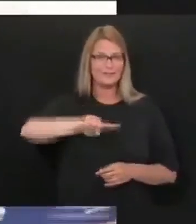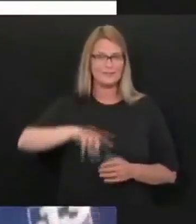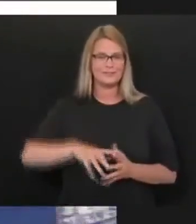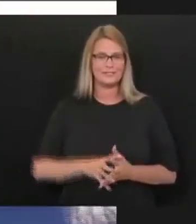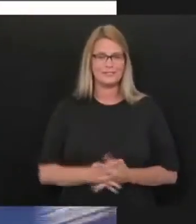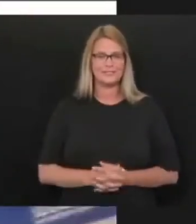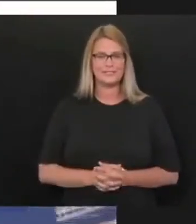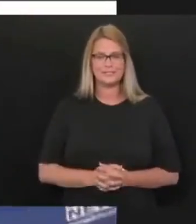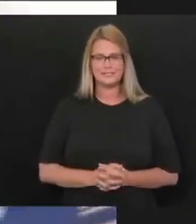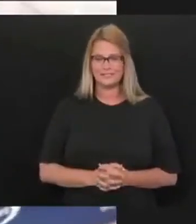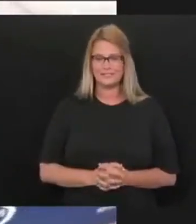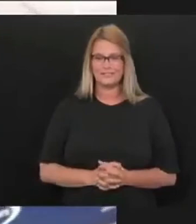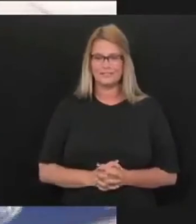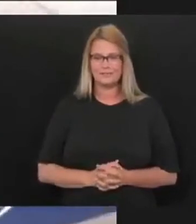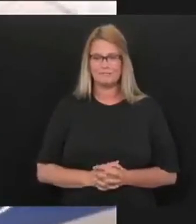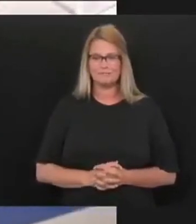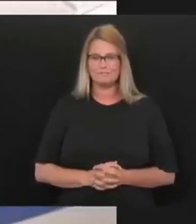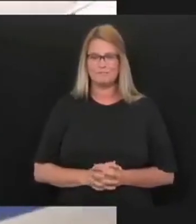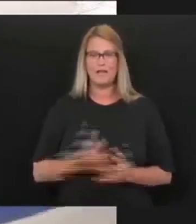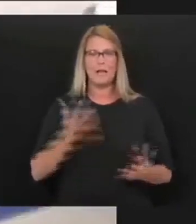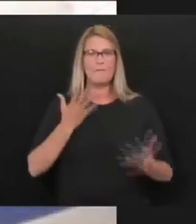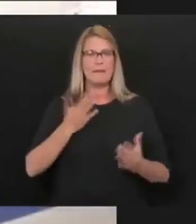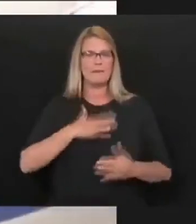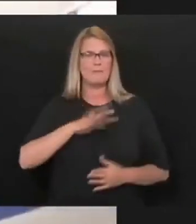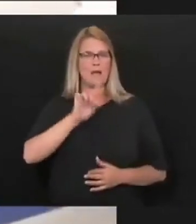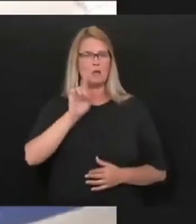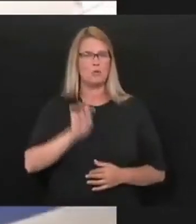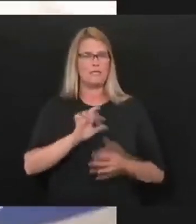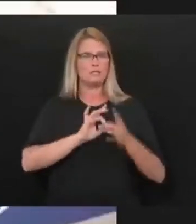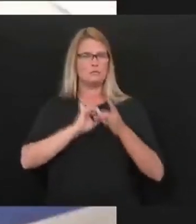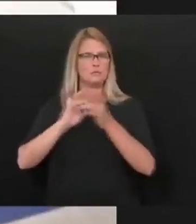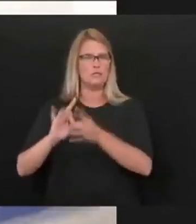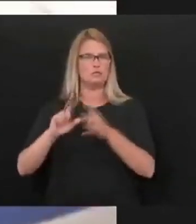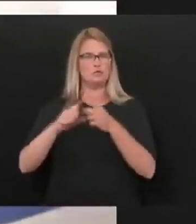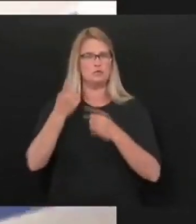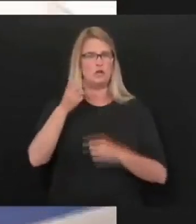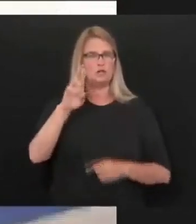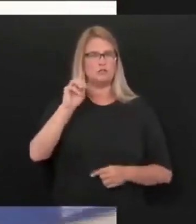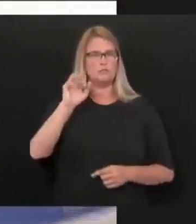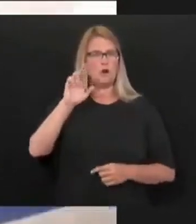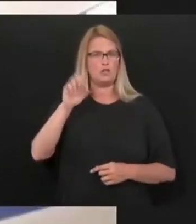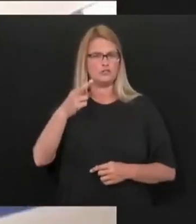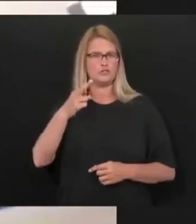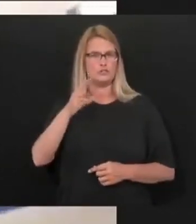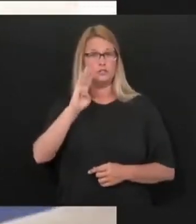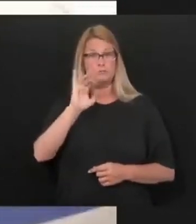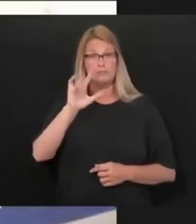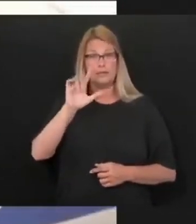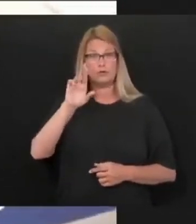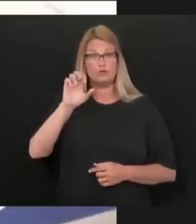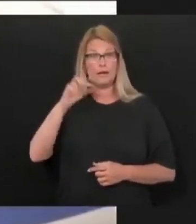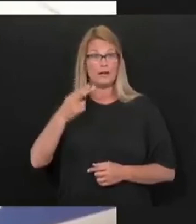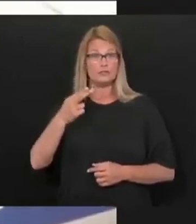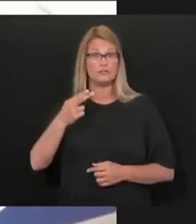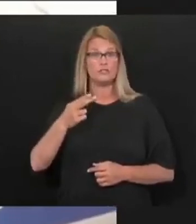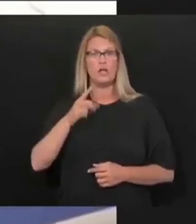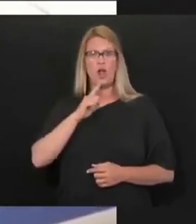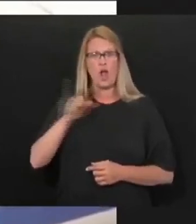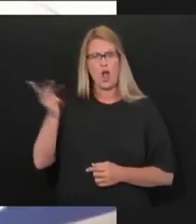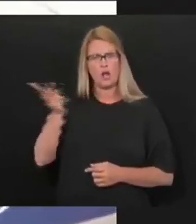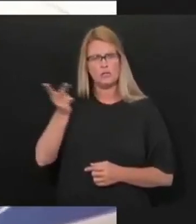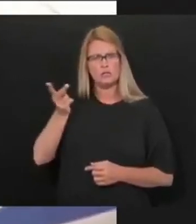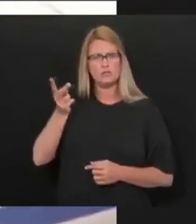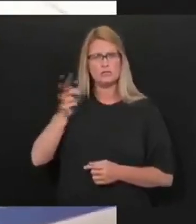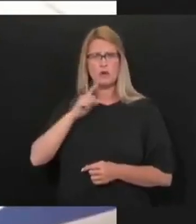this is mainly directed at Dr. Marsh and Bill Crouch. Are you guys specifically monitoring the 20